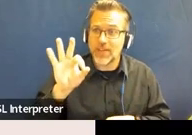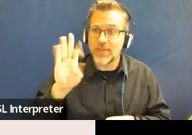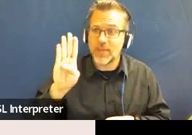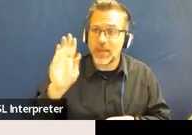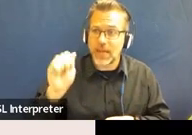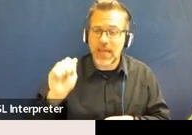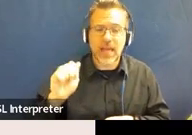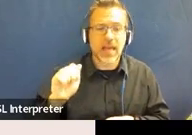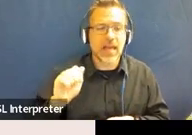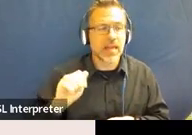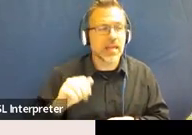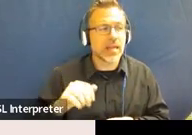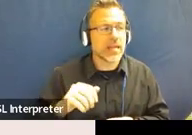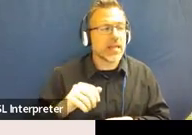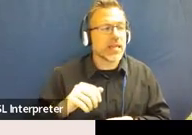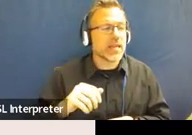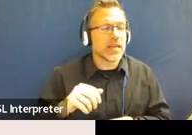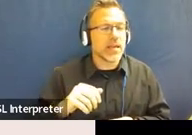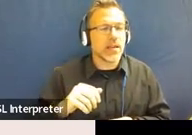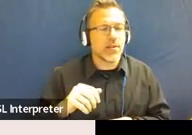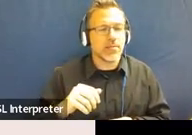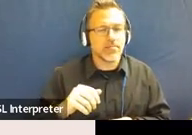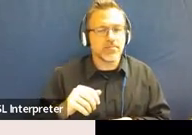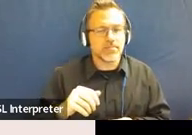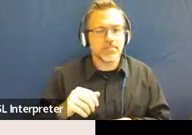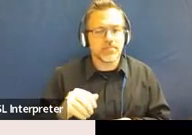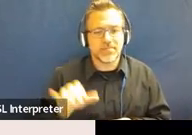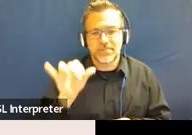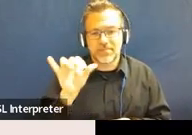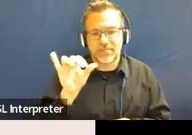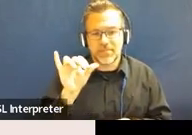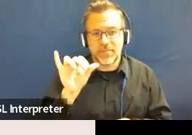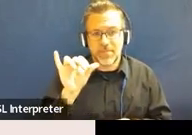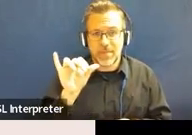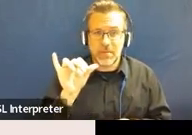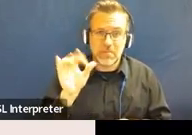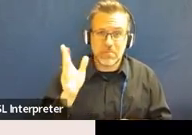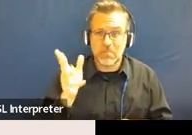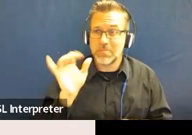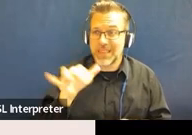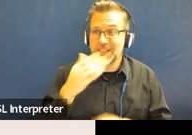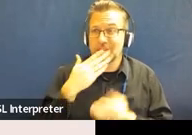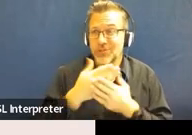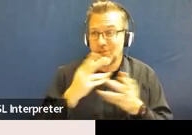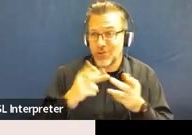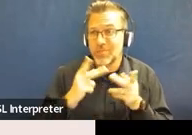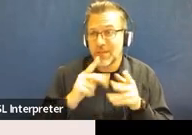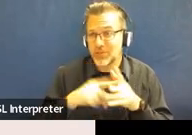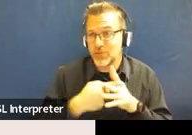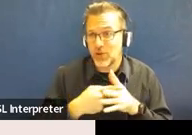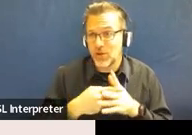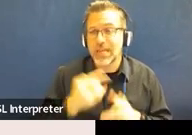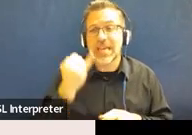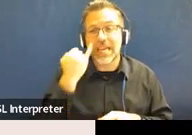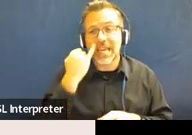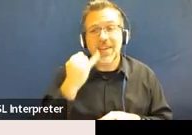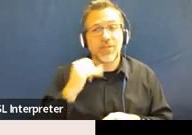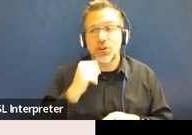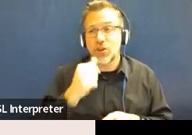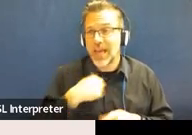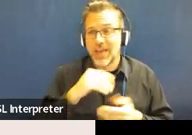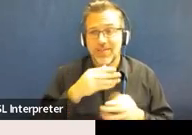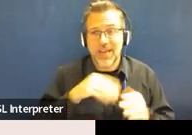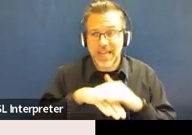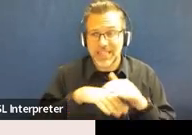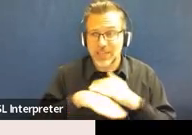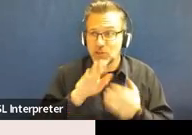that would be a good place to start. And then if you don't have access to a school psychologist,